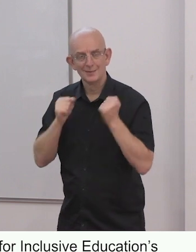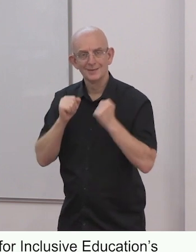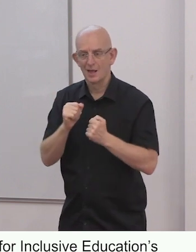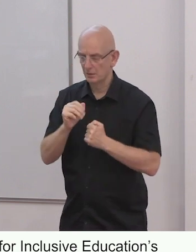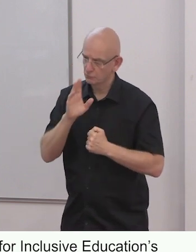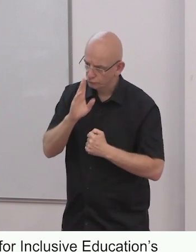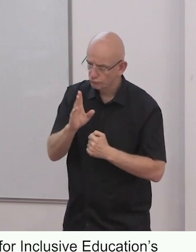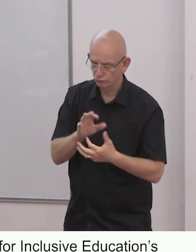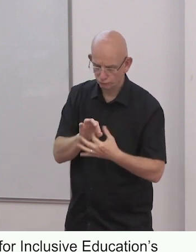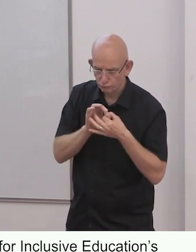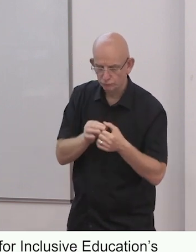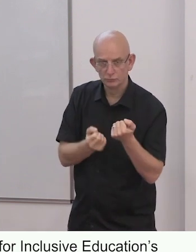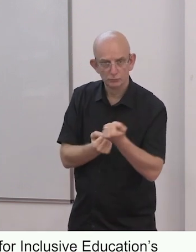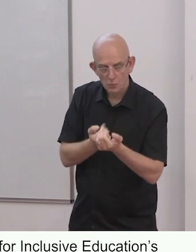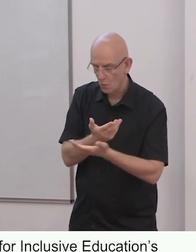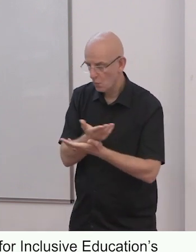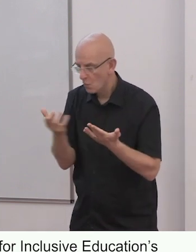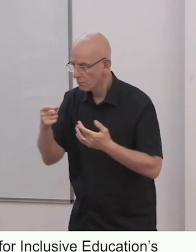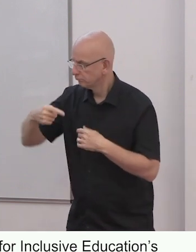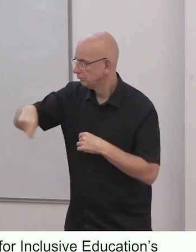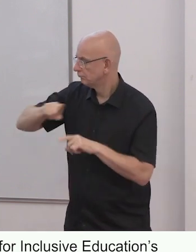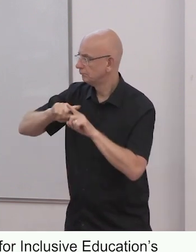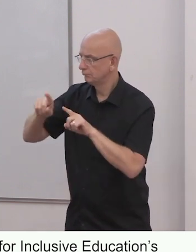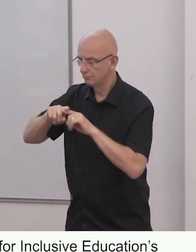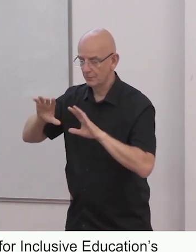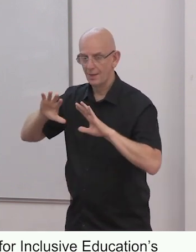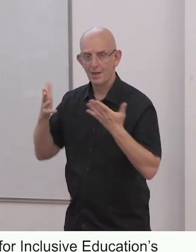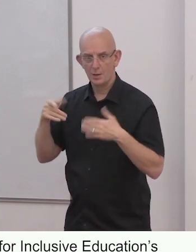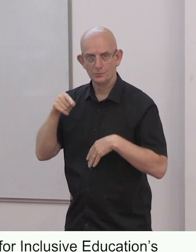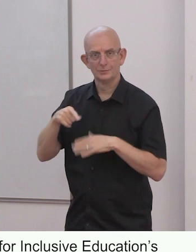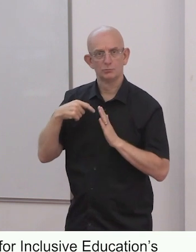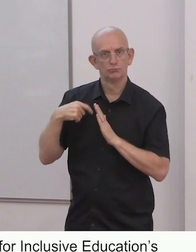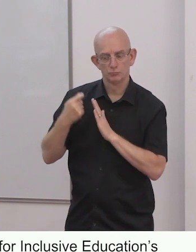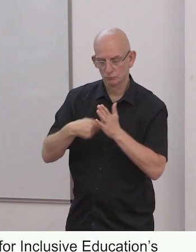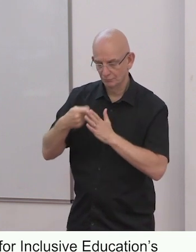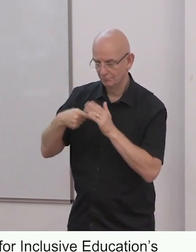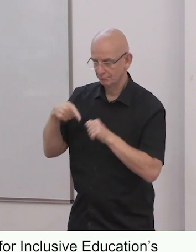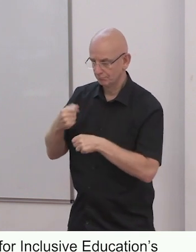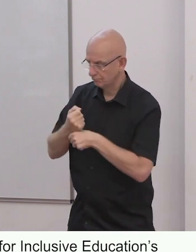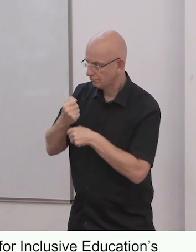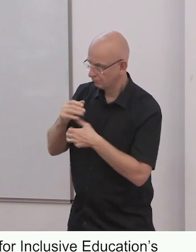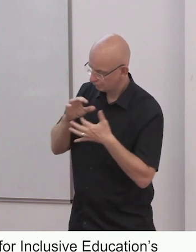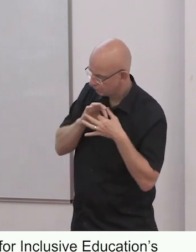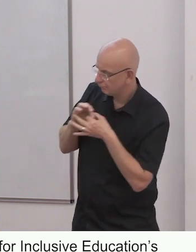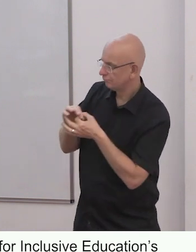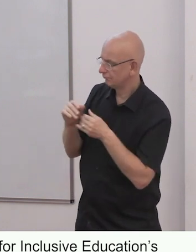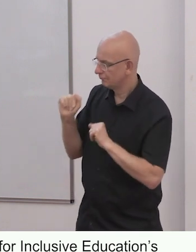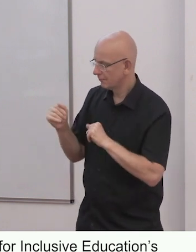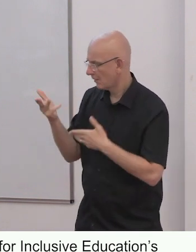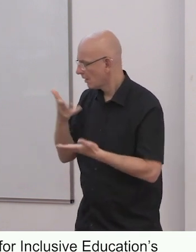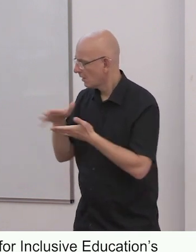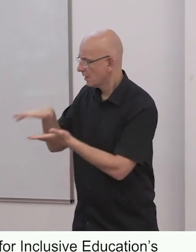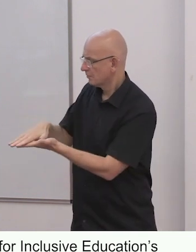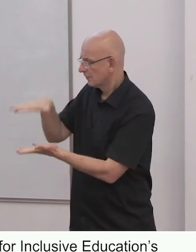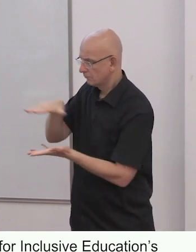work, co-creating materials or creating tools about inclusive education, putting together case studies to